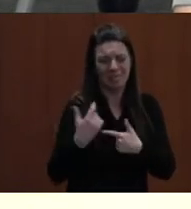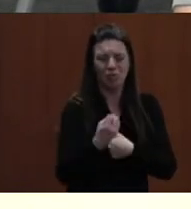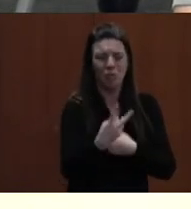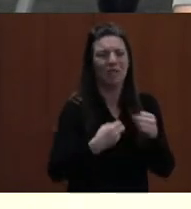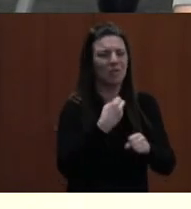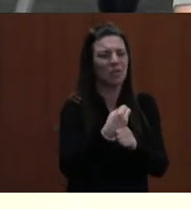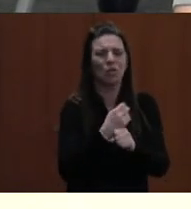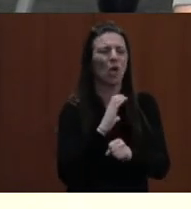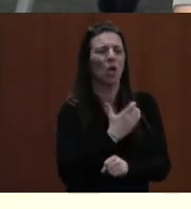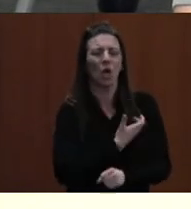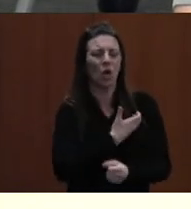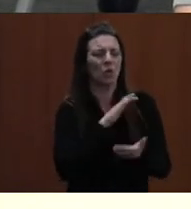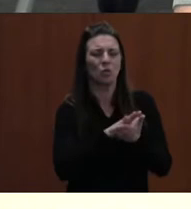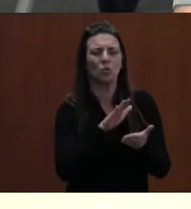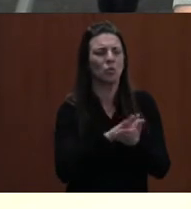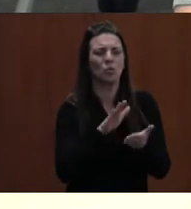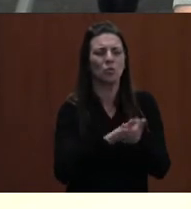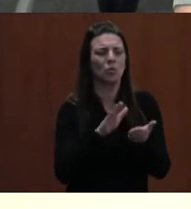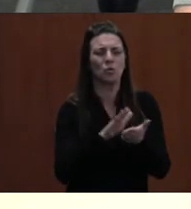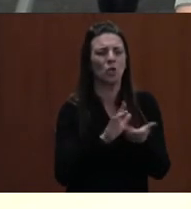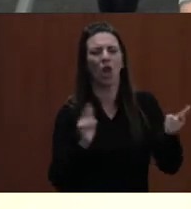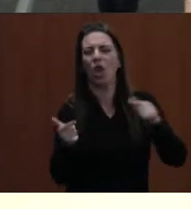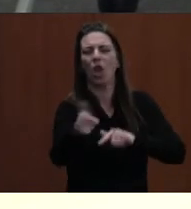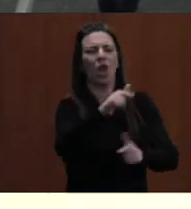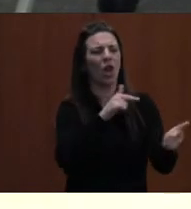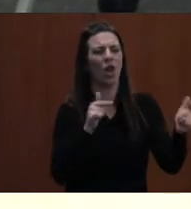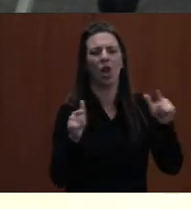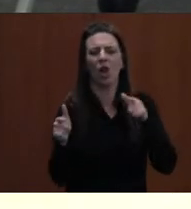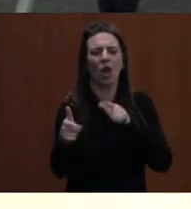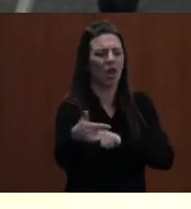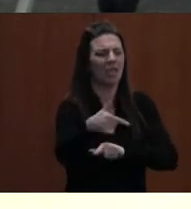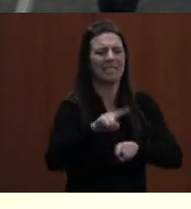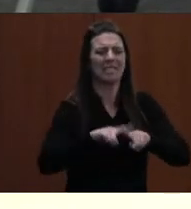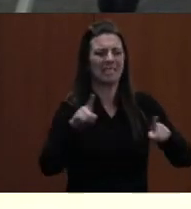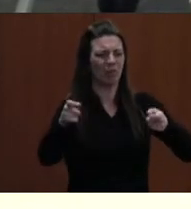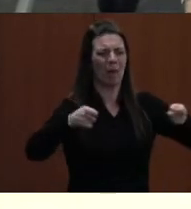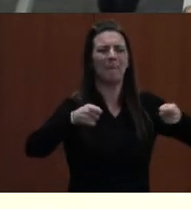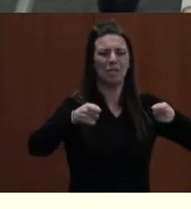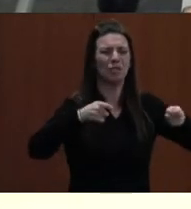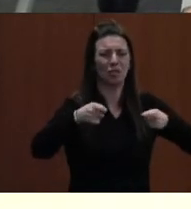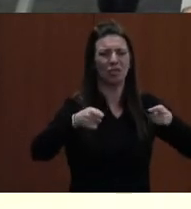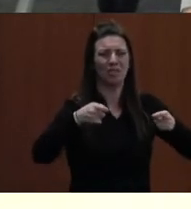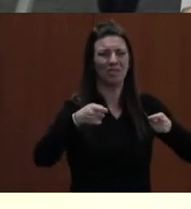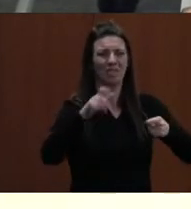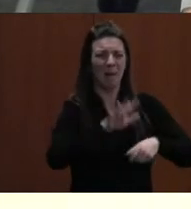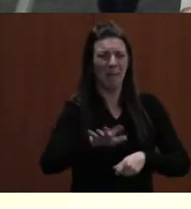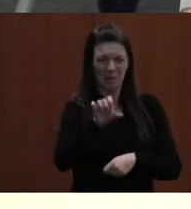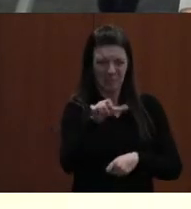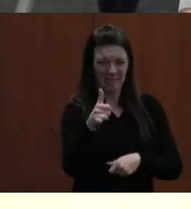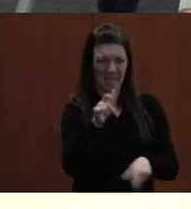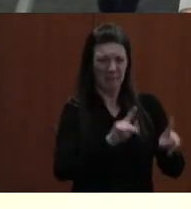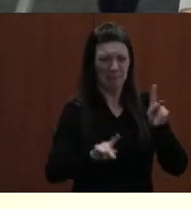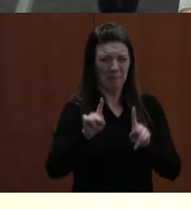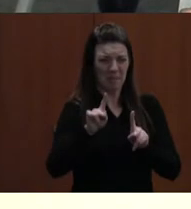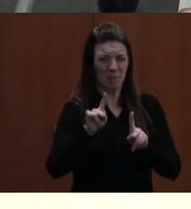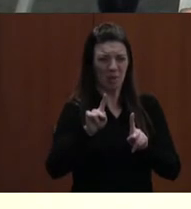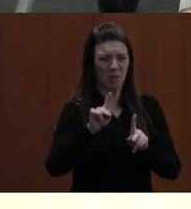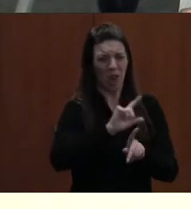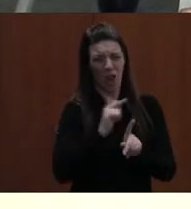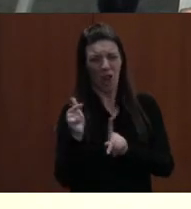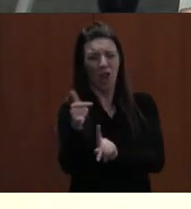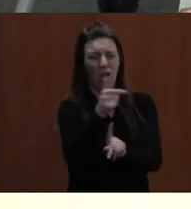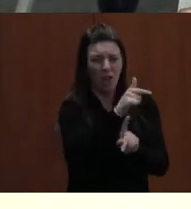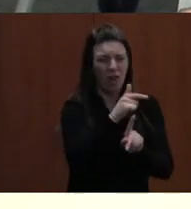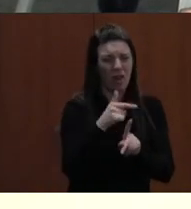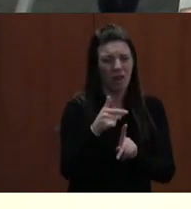has been a revolving door of administrators, 10 in all. Some moved up after only a year or two, while others moved for other reasons. To fully meet the needs